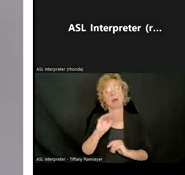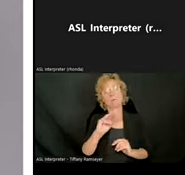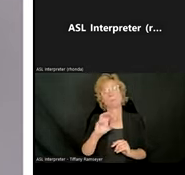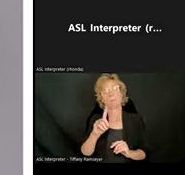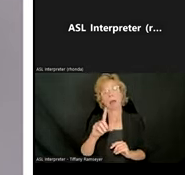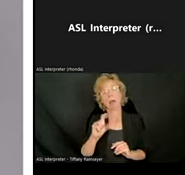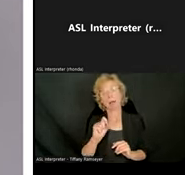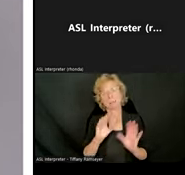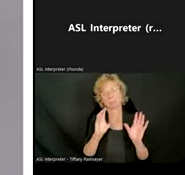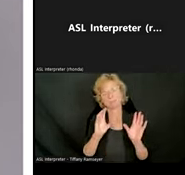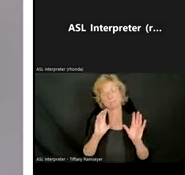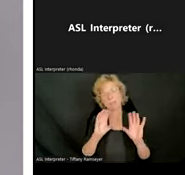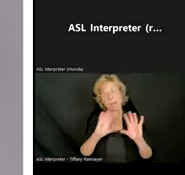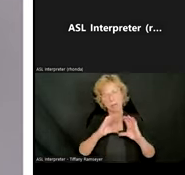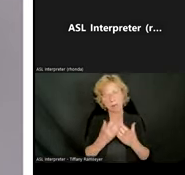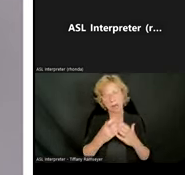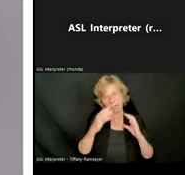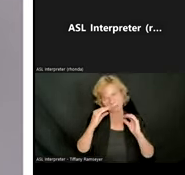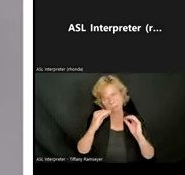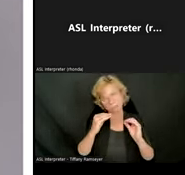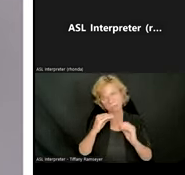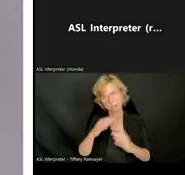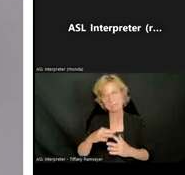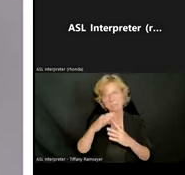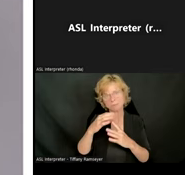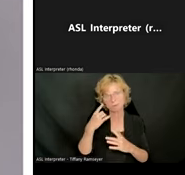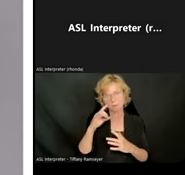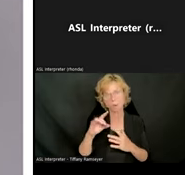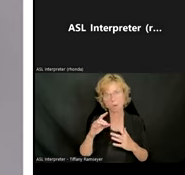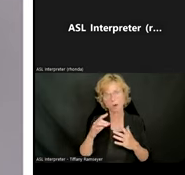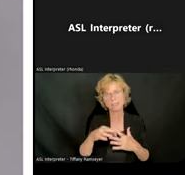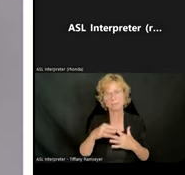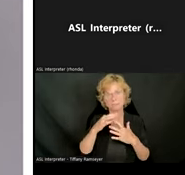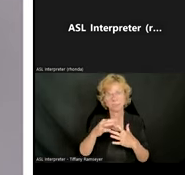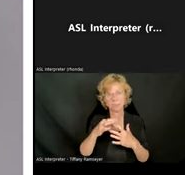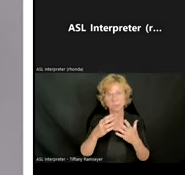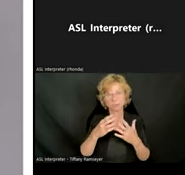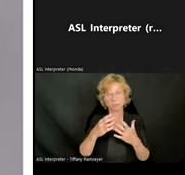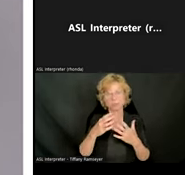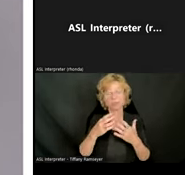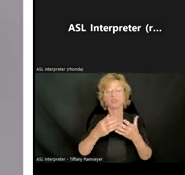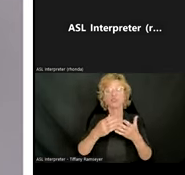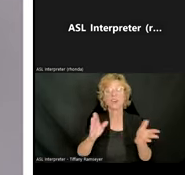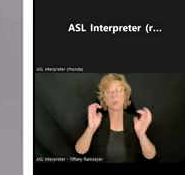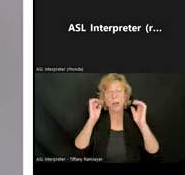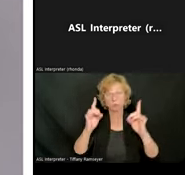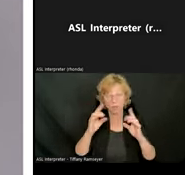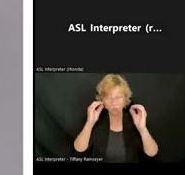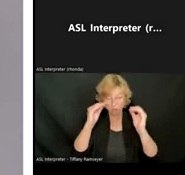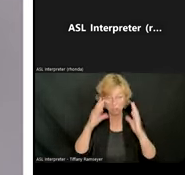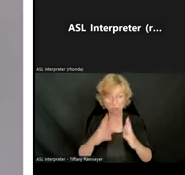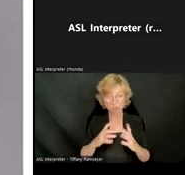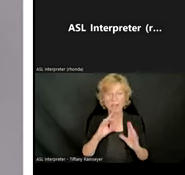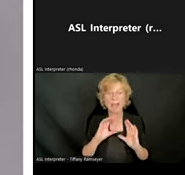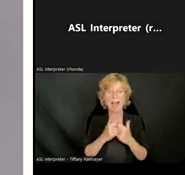talking about creating accessible classrooms and really thinking through how do we make sure that our learning environments are universally